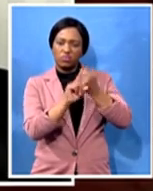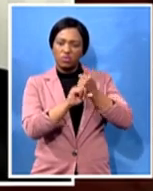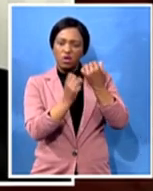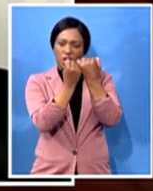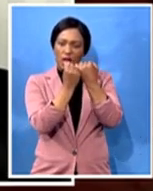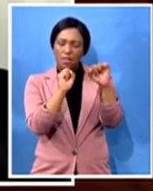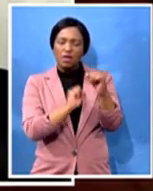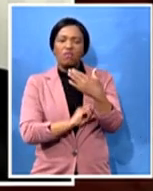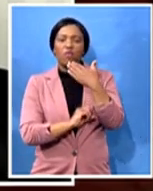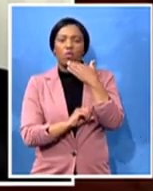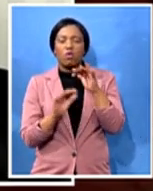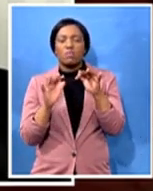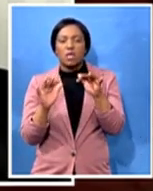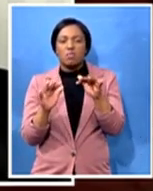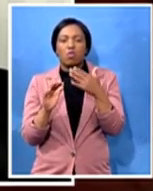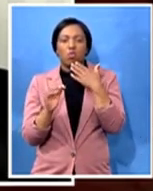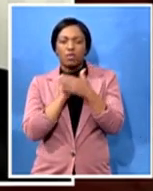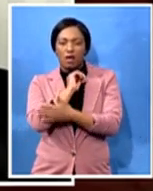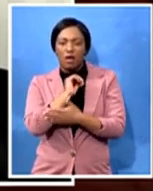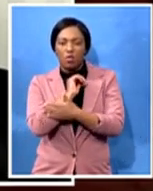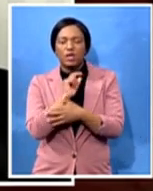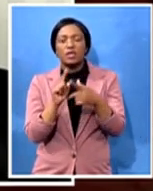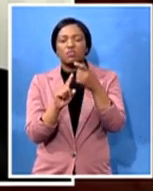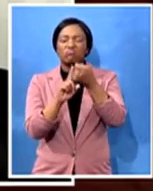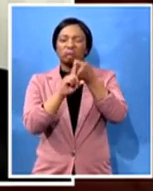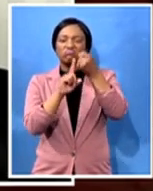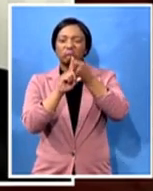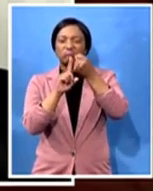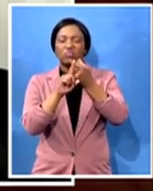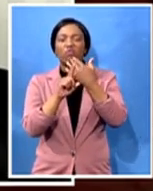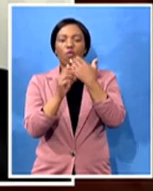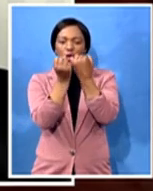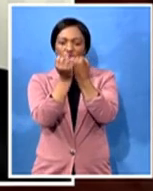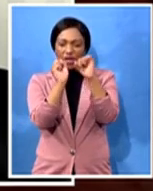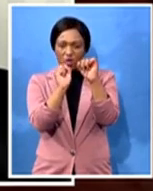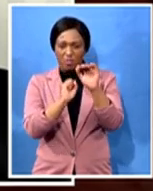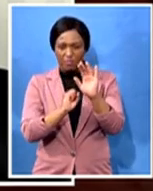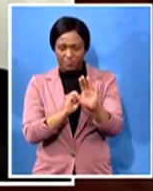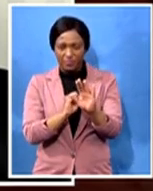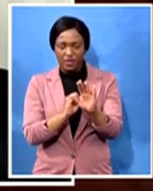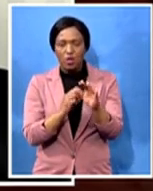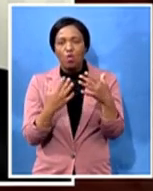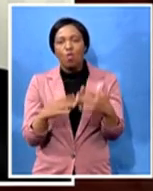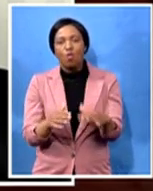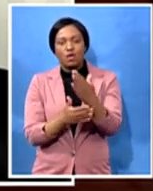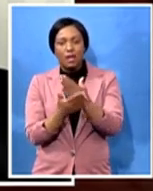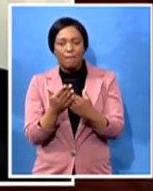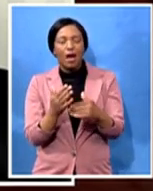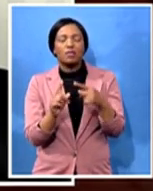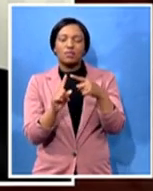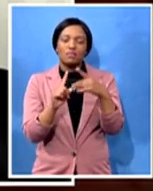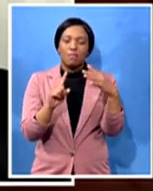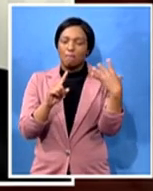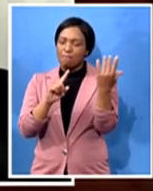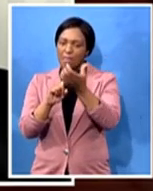and fighting for freedom and i think that part was well achieved by those like him who worked